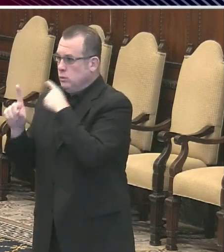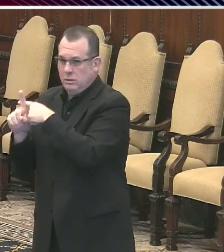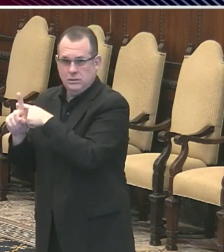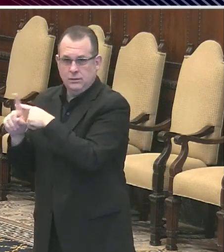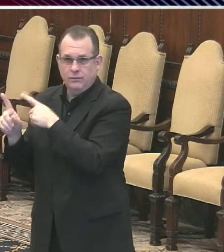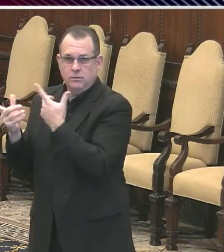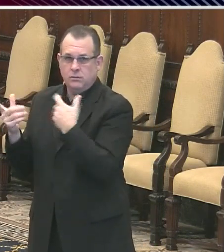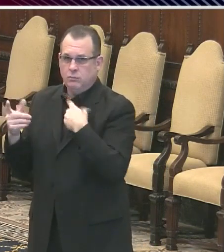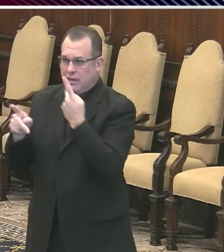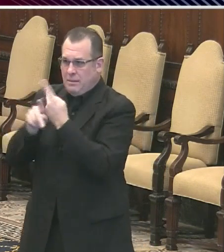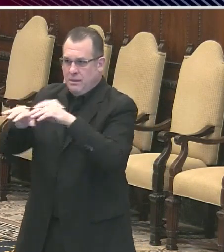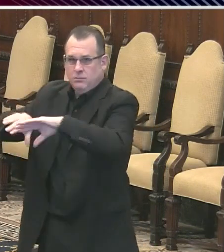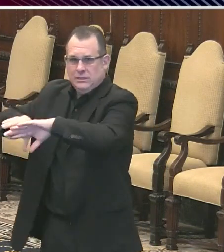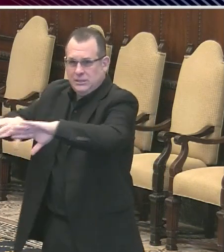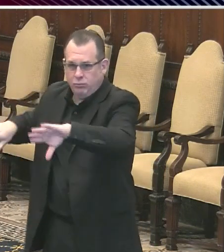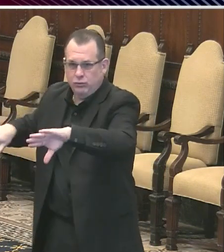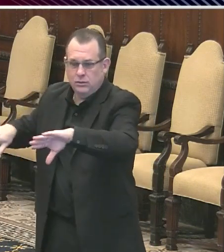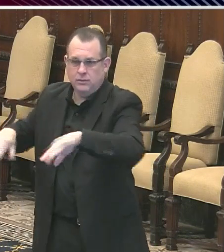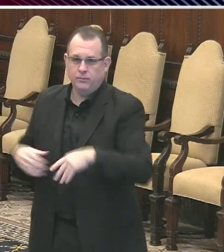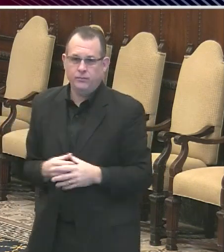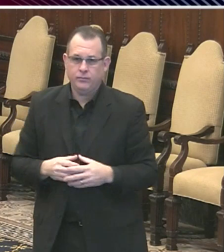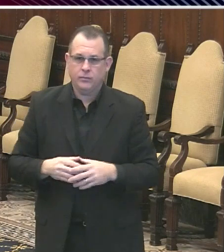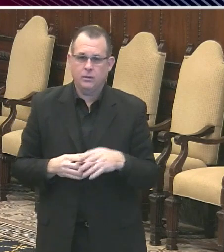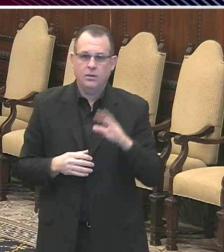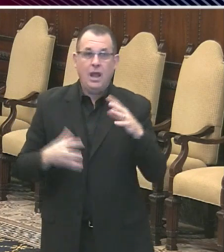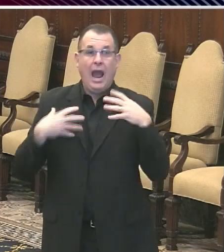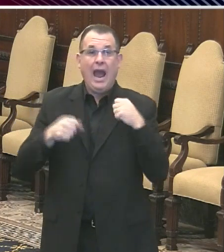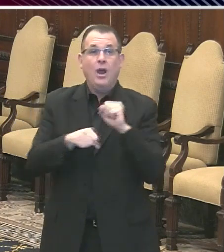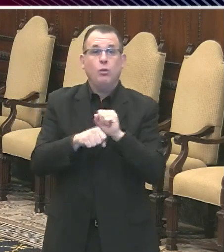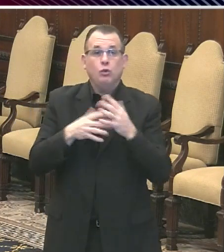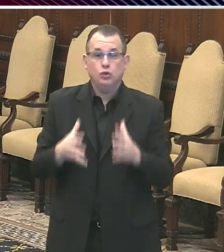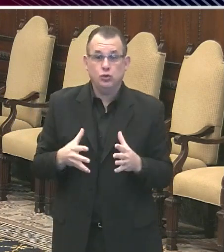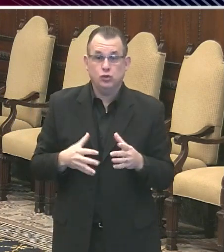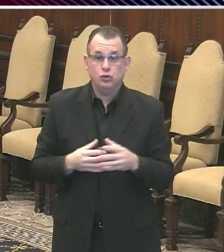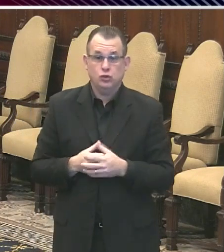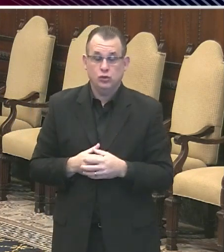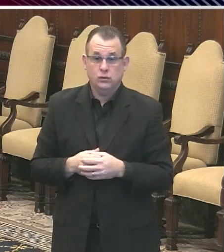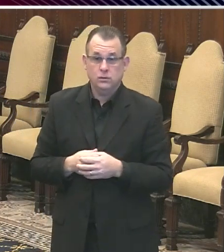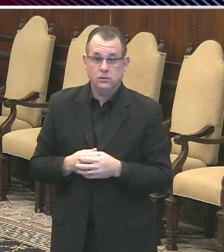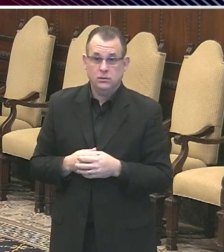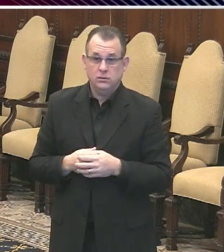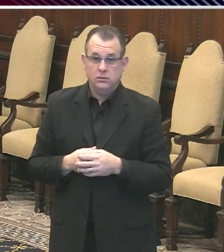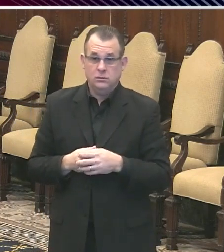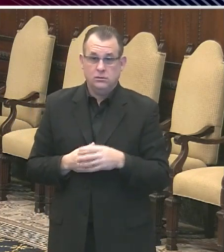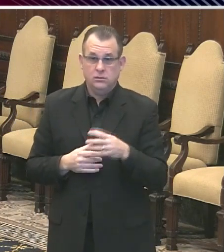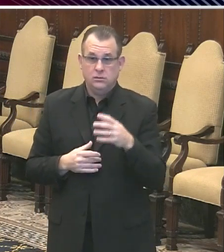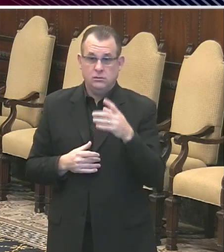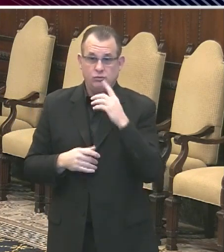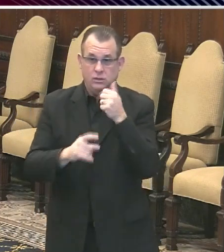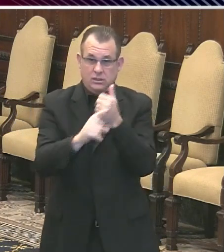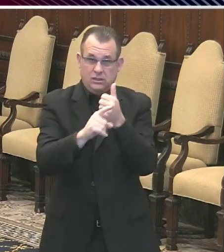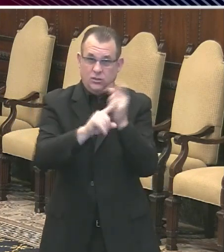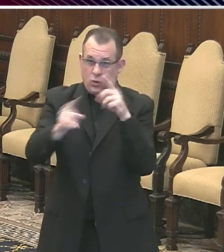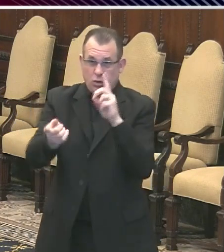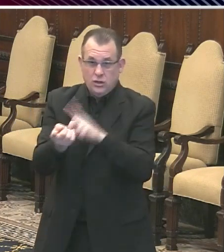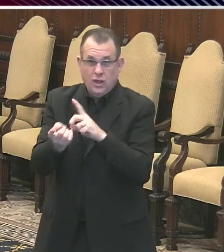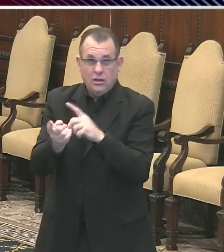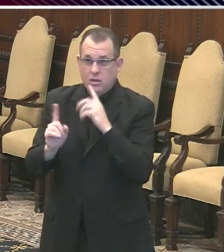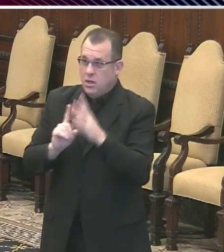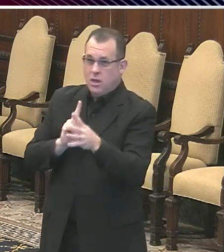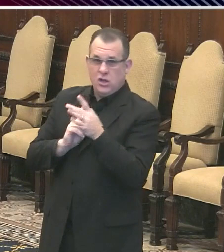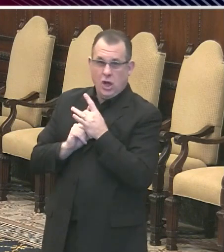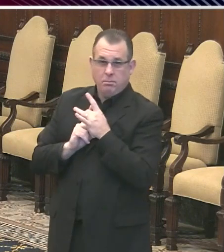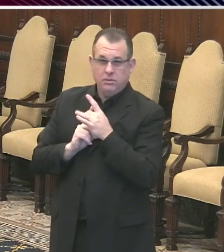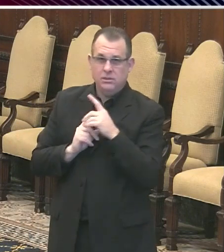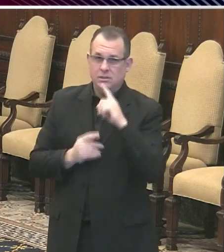workers, because people need to go to get healthcare, and you certainly don't want to get the infection from a healthcare worker who's taking care of you. Then the next people would be